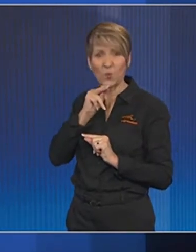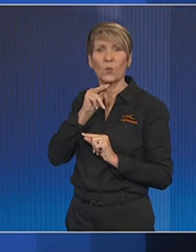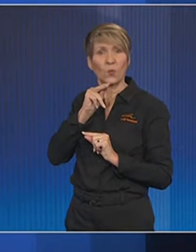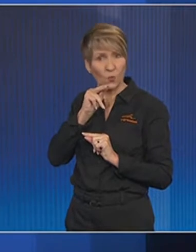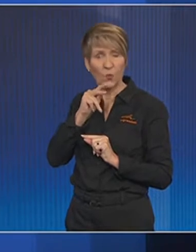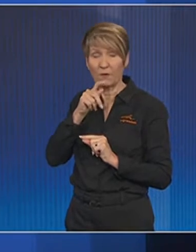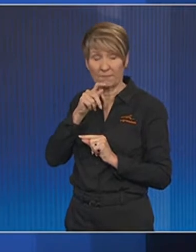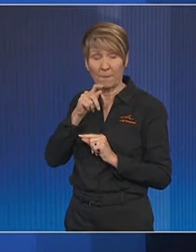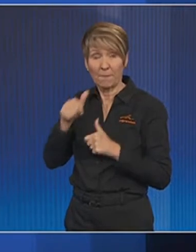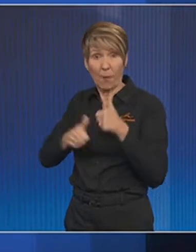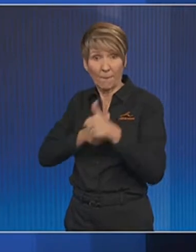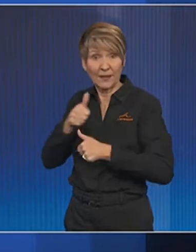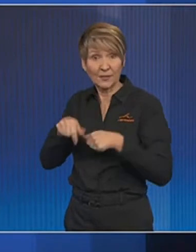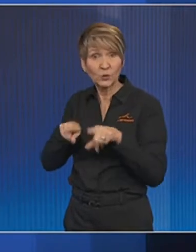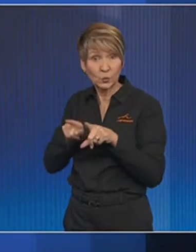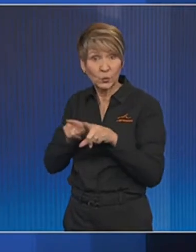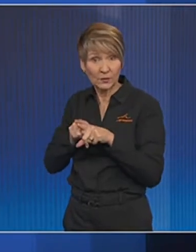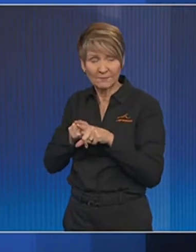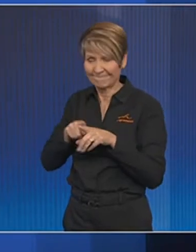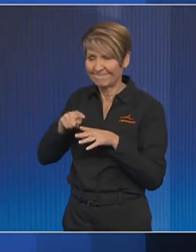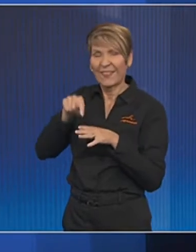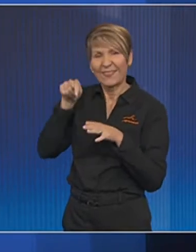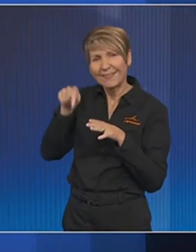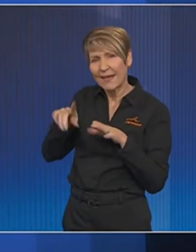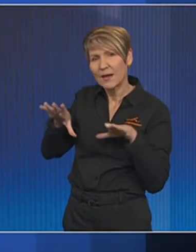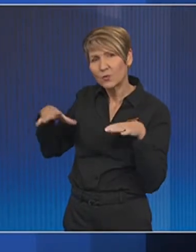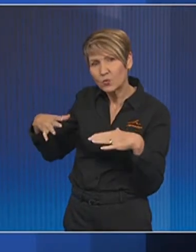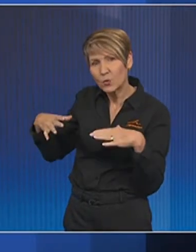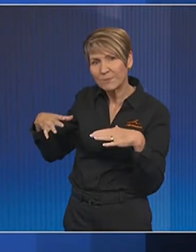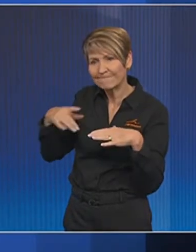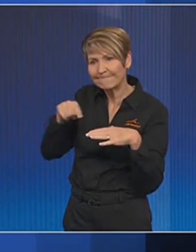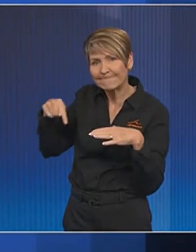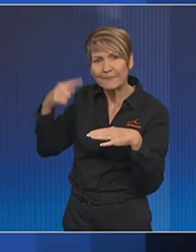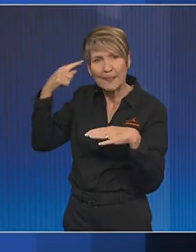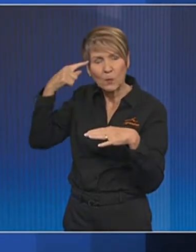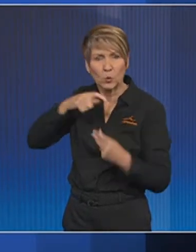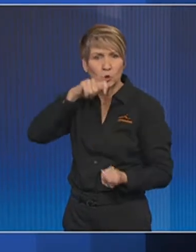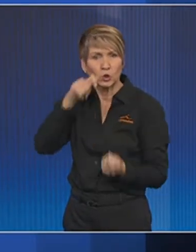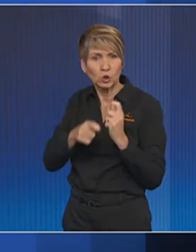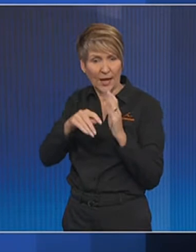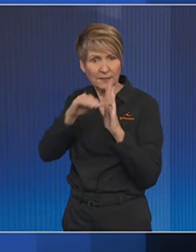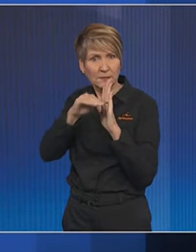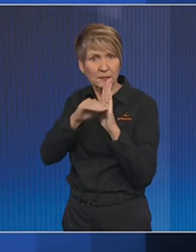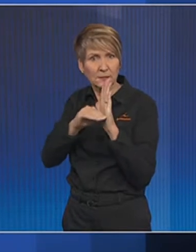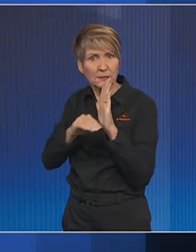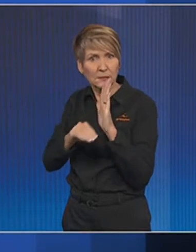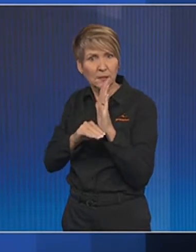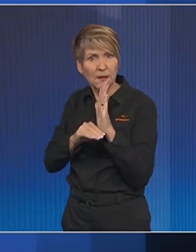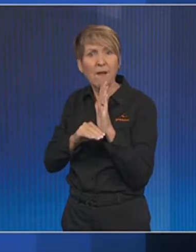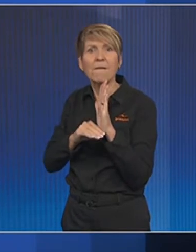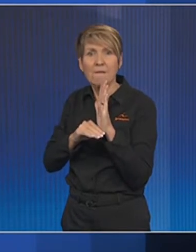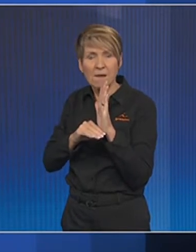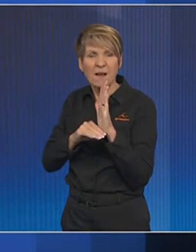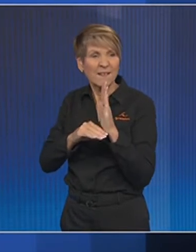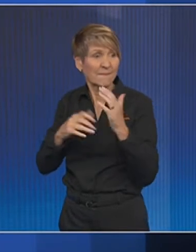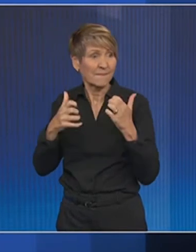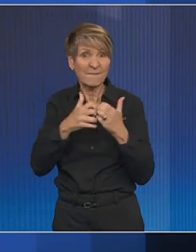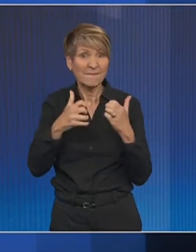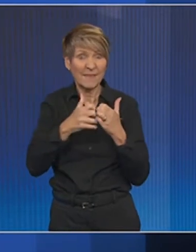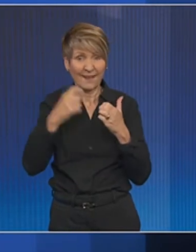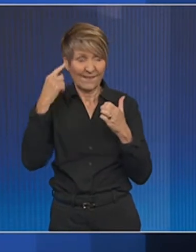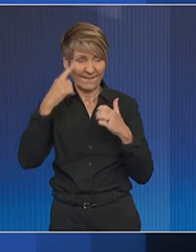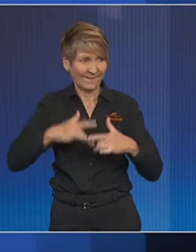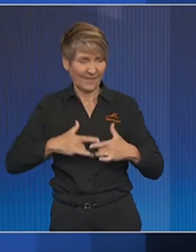of campaigning. Move Forward has what many call a radical reform agenda, and it's polarising the nation. There are